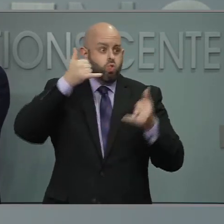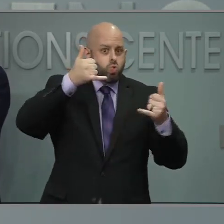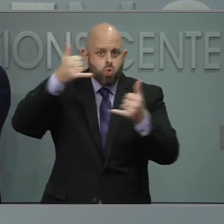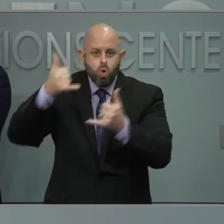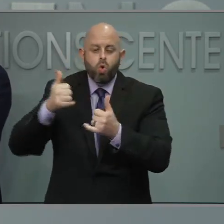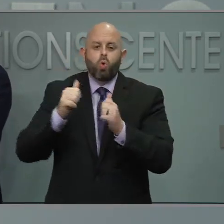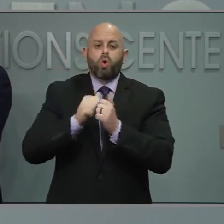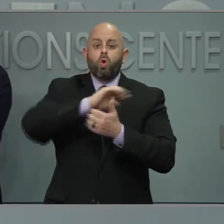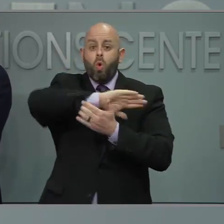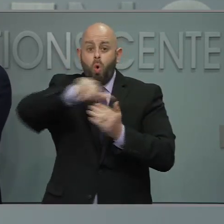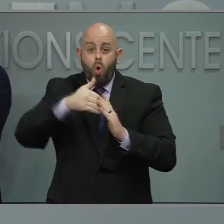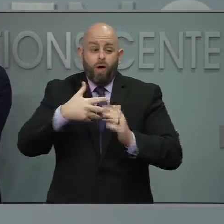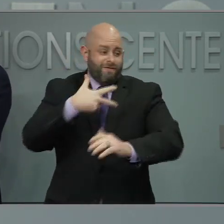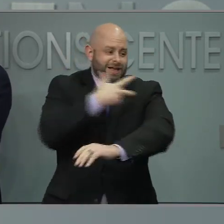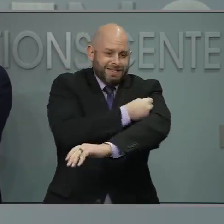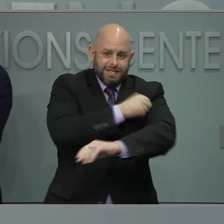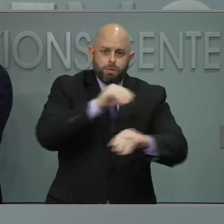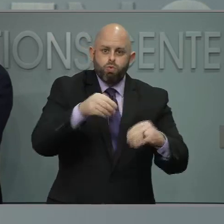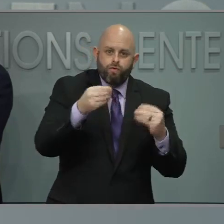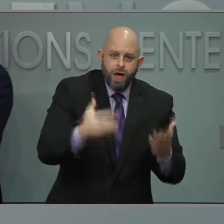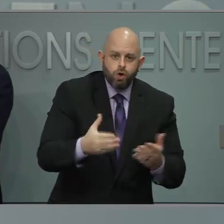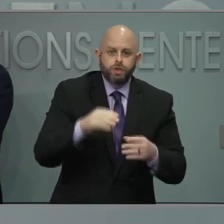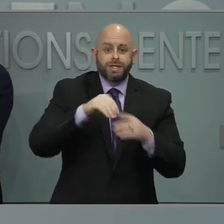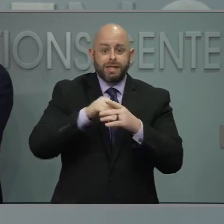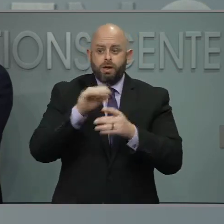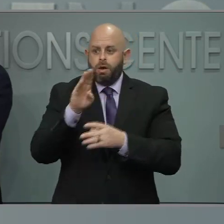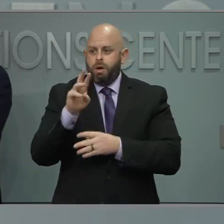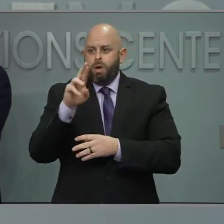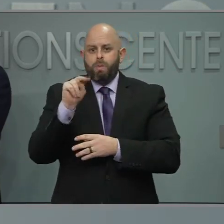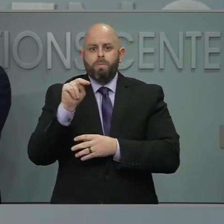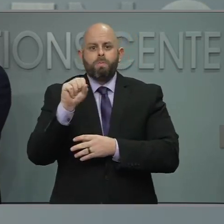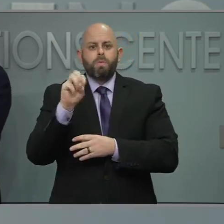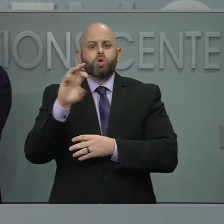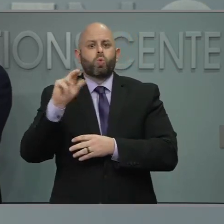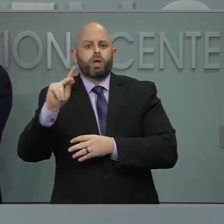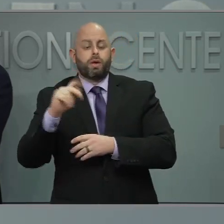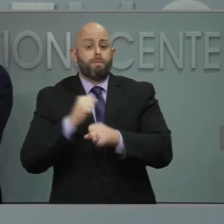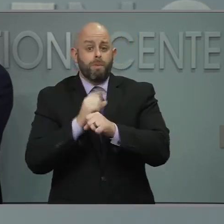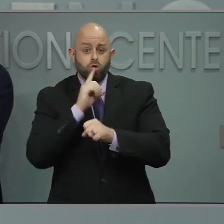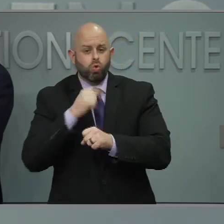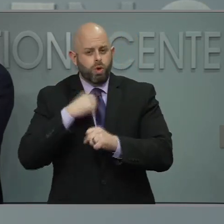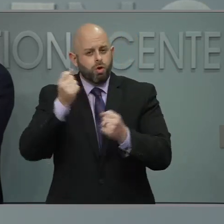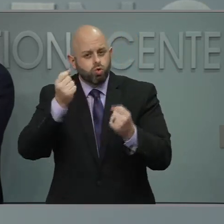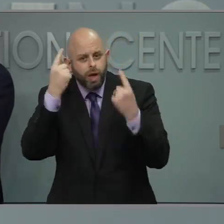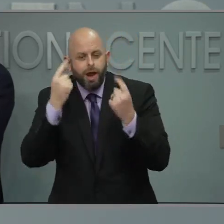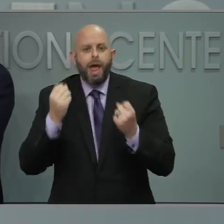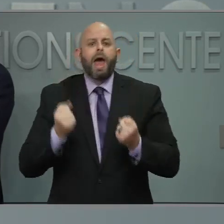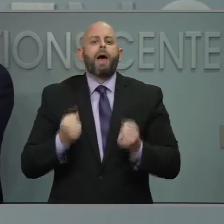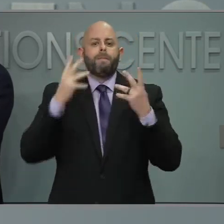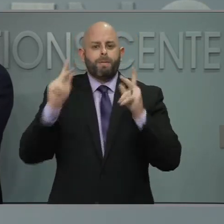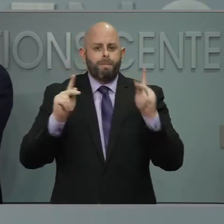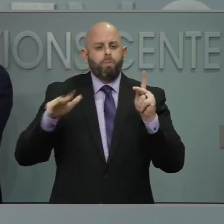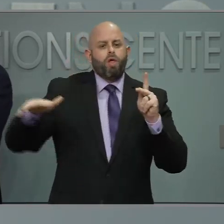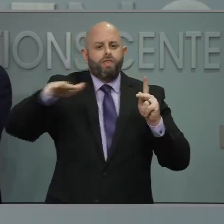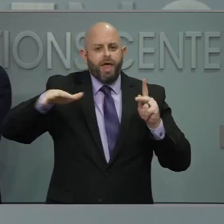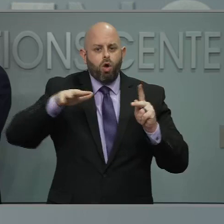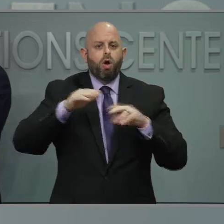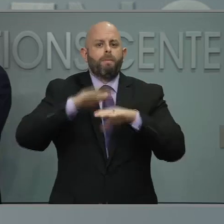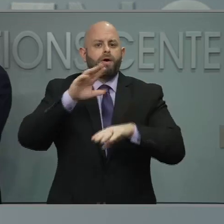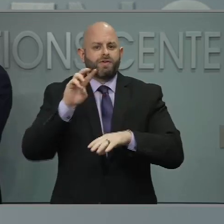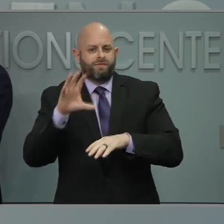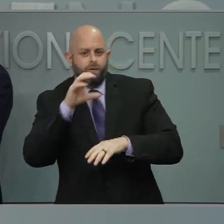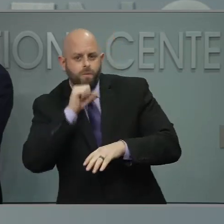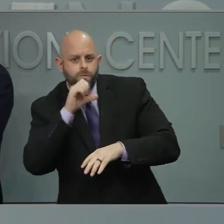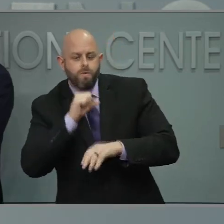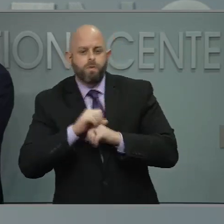providers and other representatives from Brunswick County to make sure that we were understanding the situation on the ground, that we were making the adjustments, and